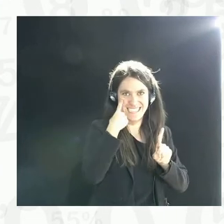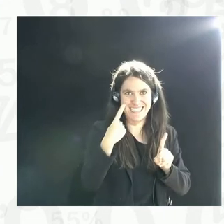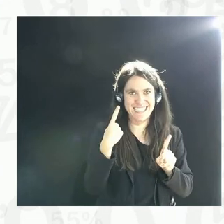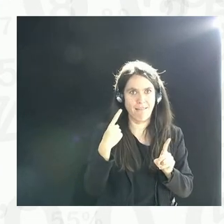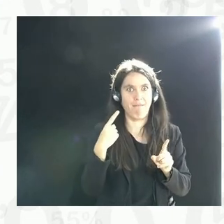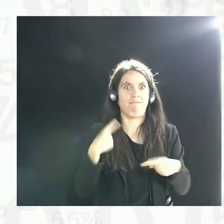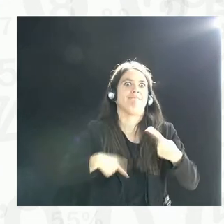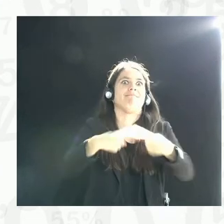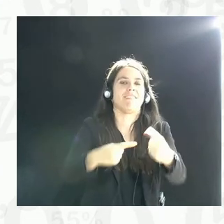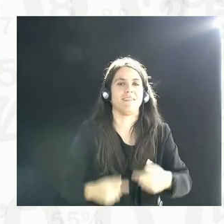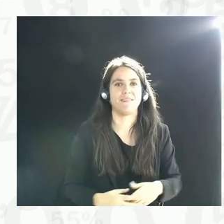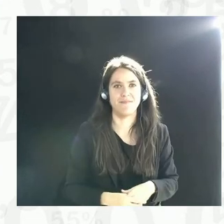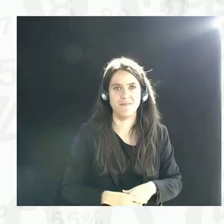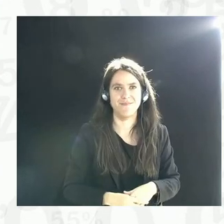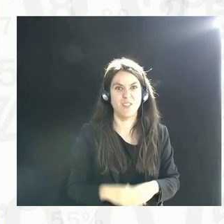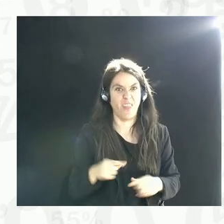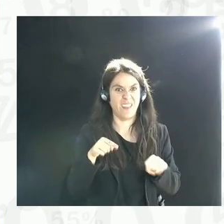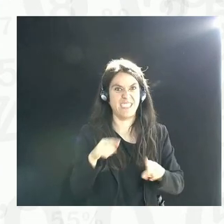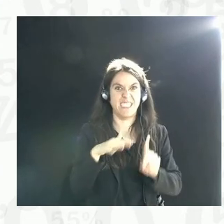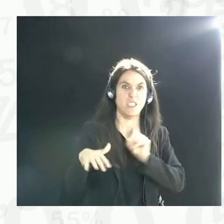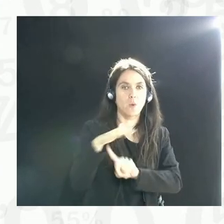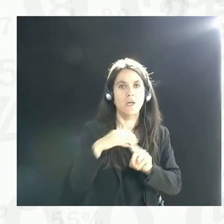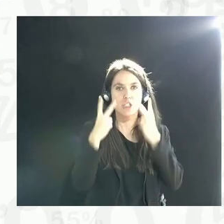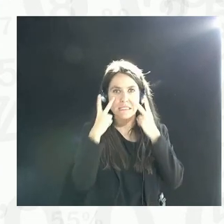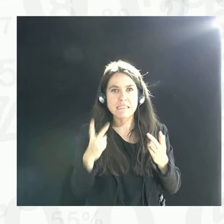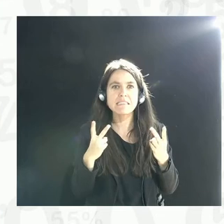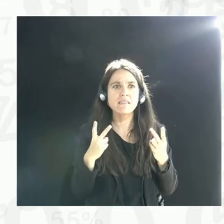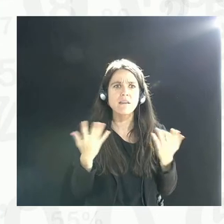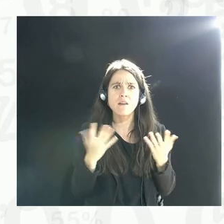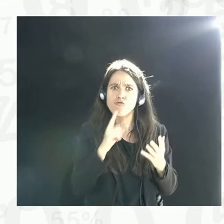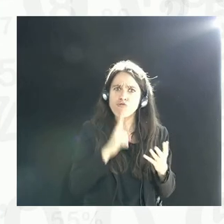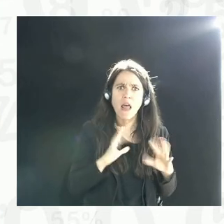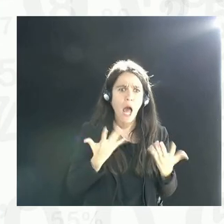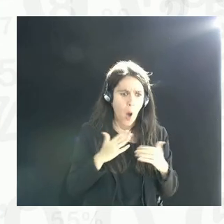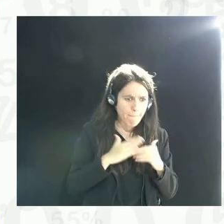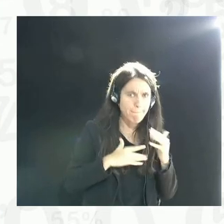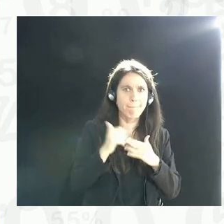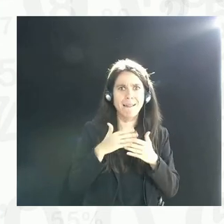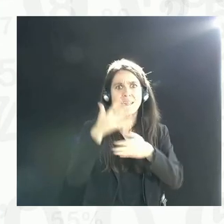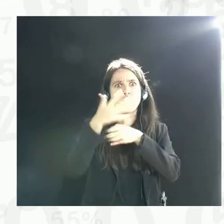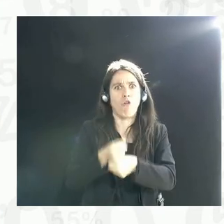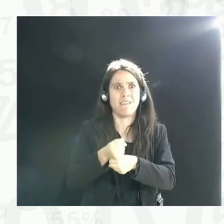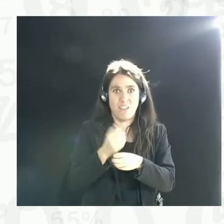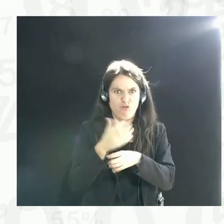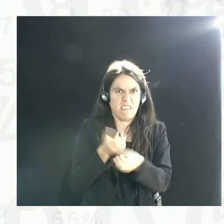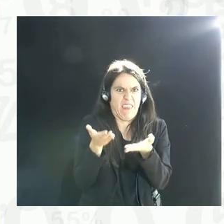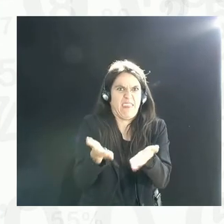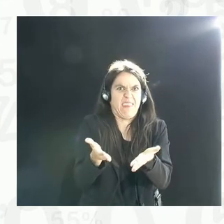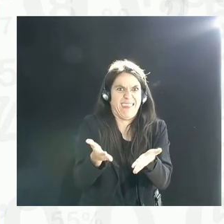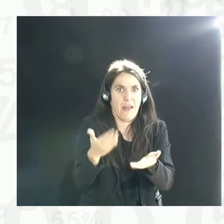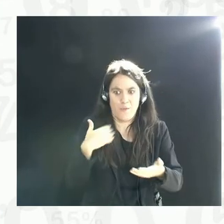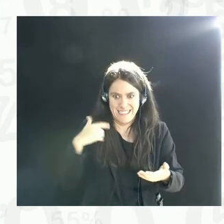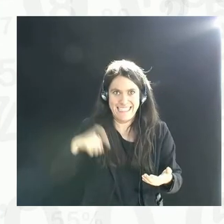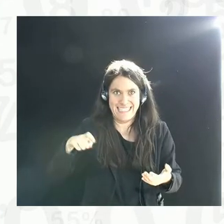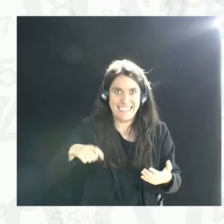So the question in situations like this is not really about how do we build trust, because that trust is already there out of necessity.